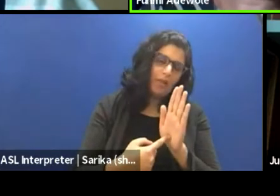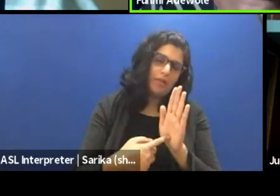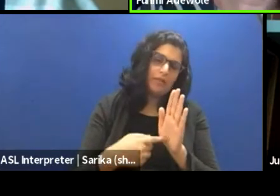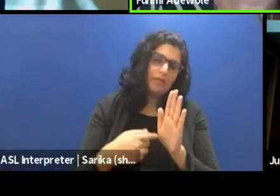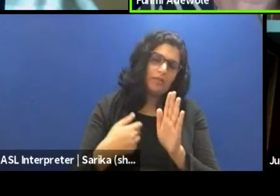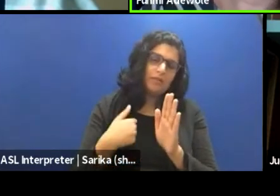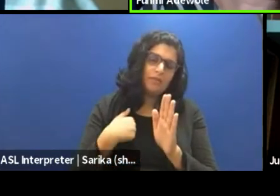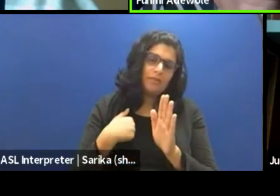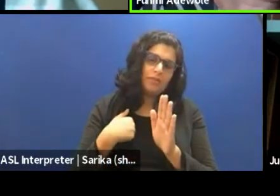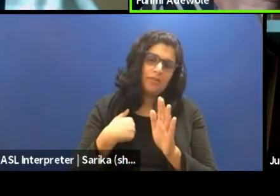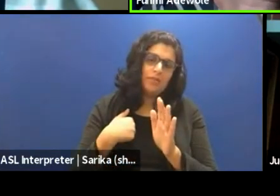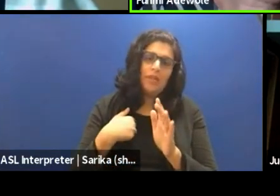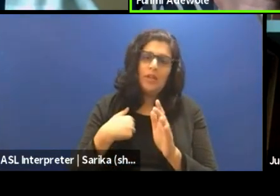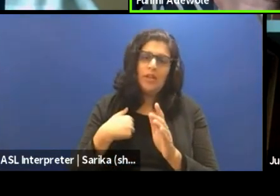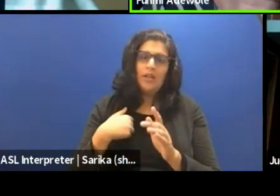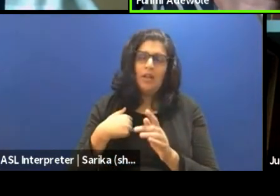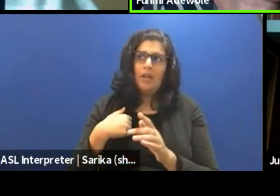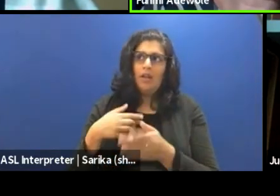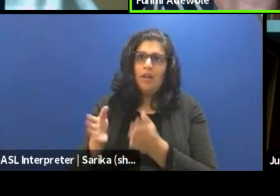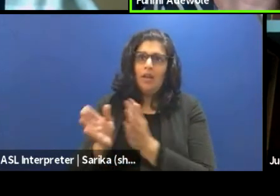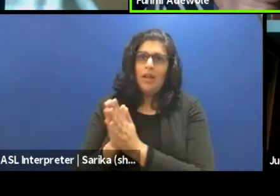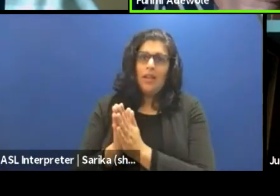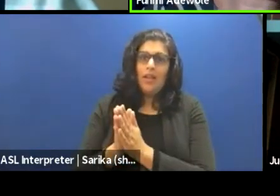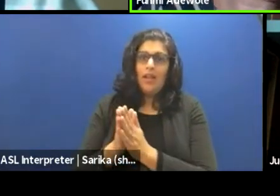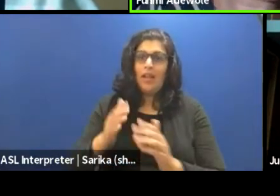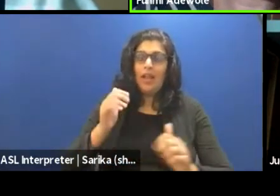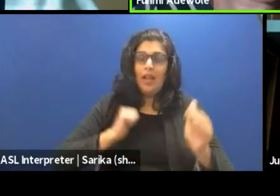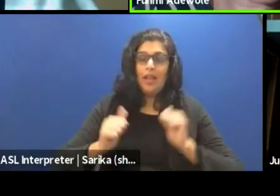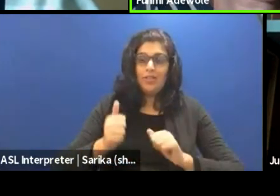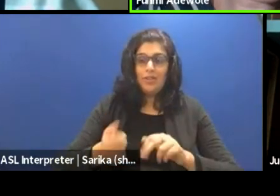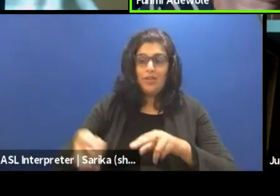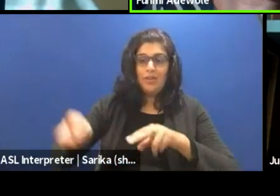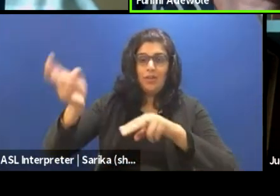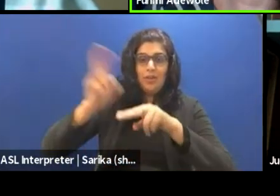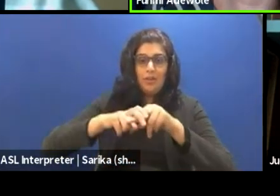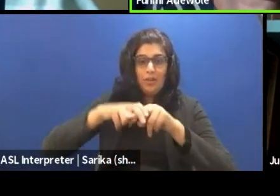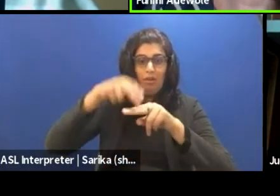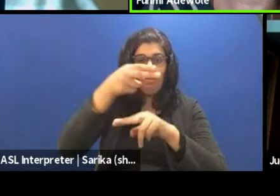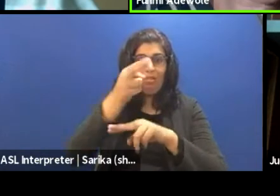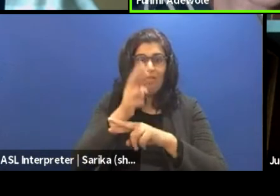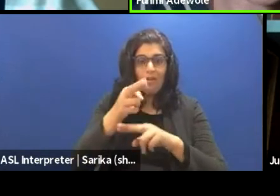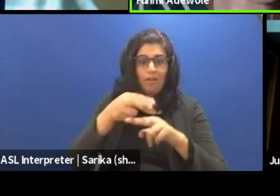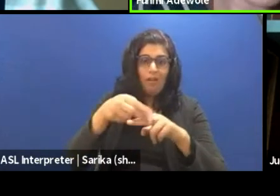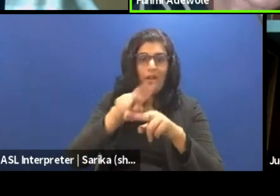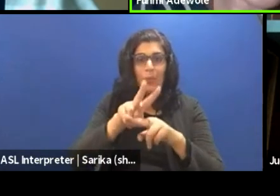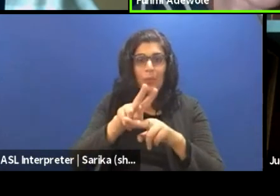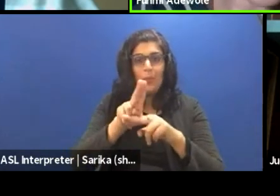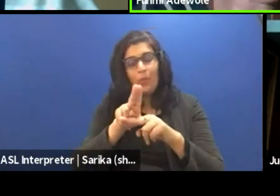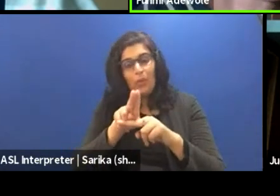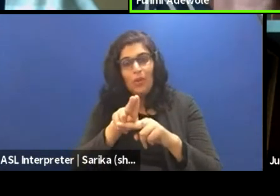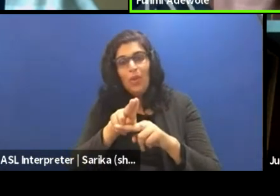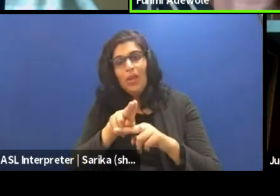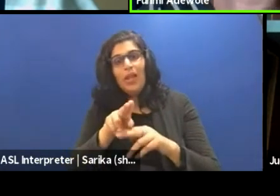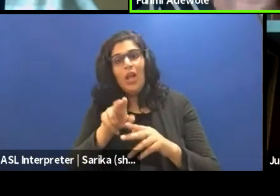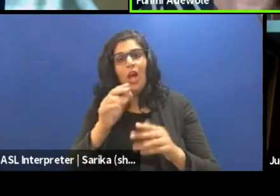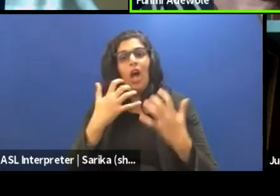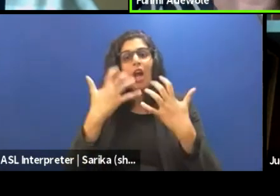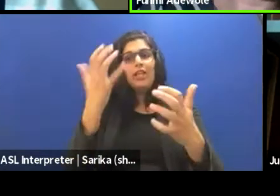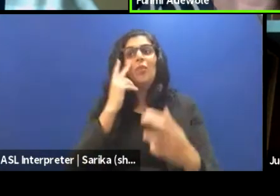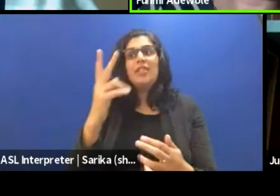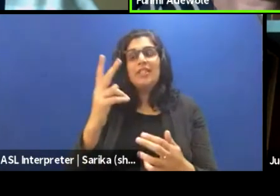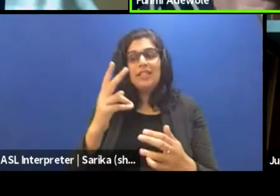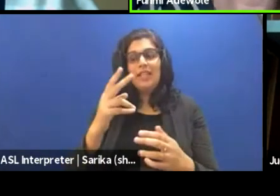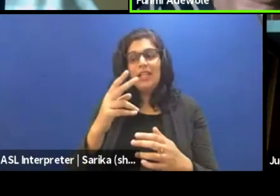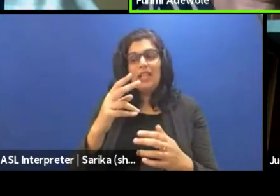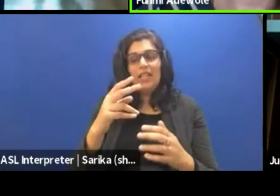to get my actor to put his feet on a stool and the audience is going to see the bottom of the shoe and they see this as an